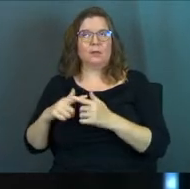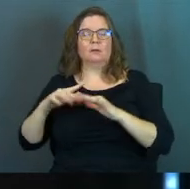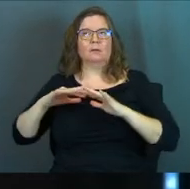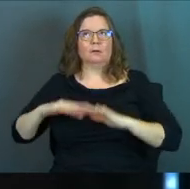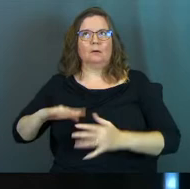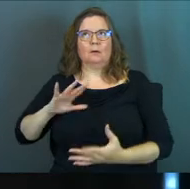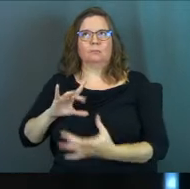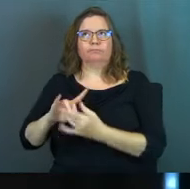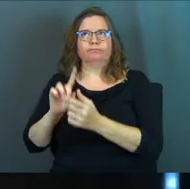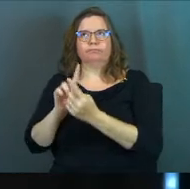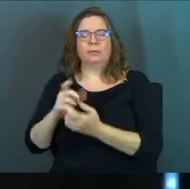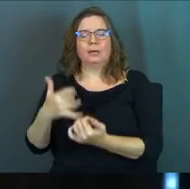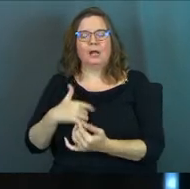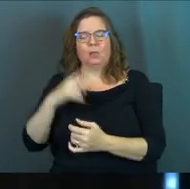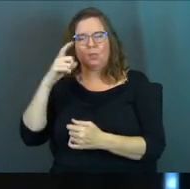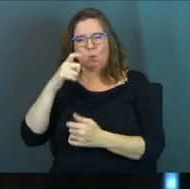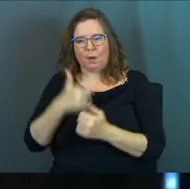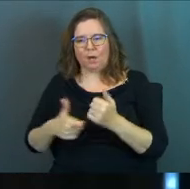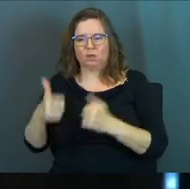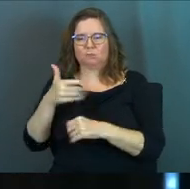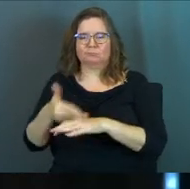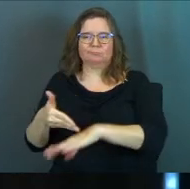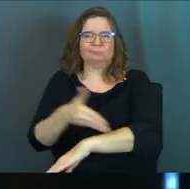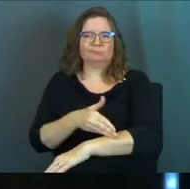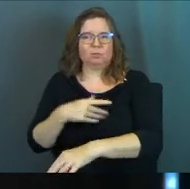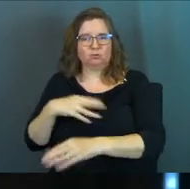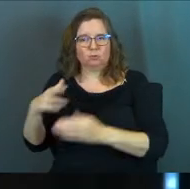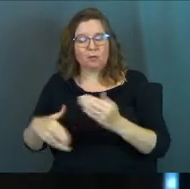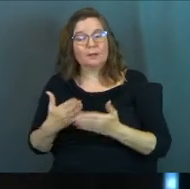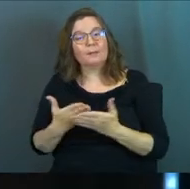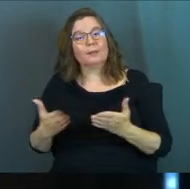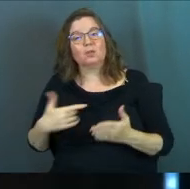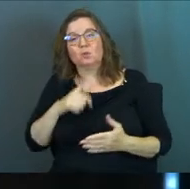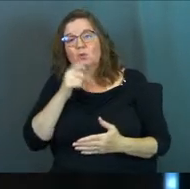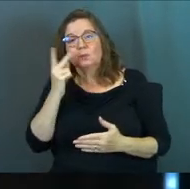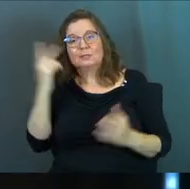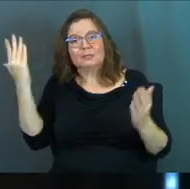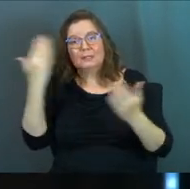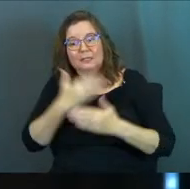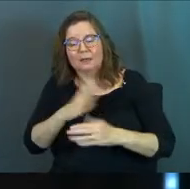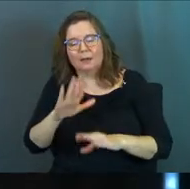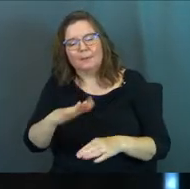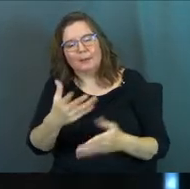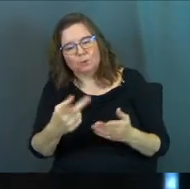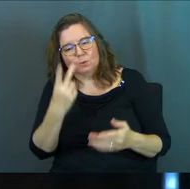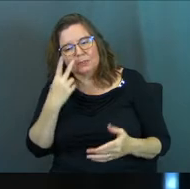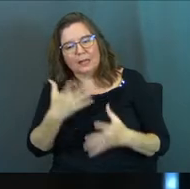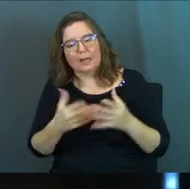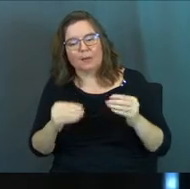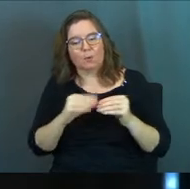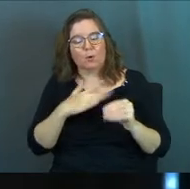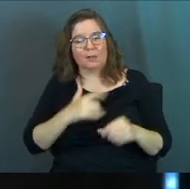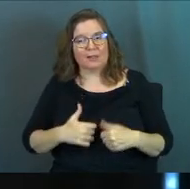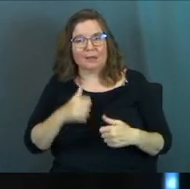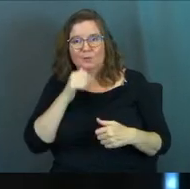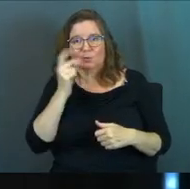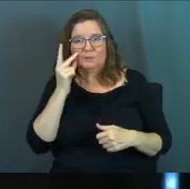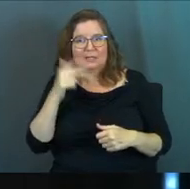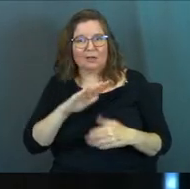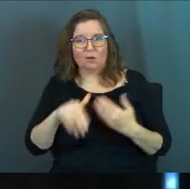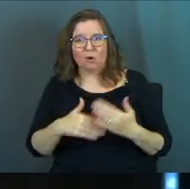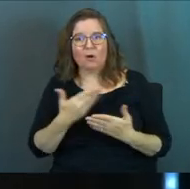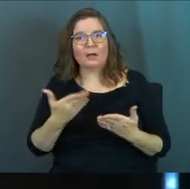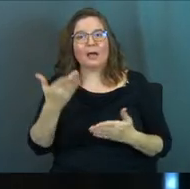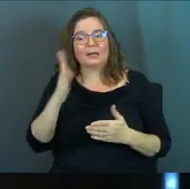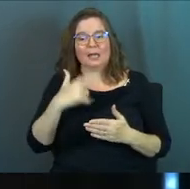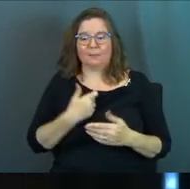then they come back together and now they're wiser as a result. There's some things that you don't see here, brother. Maybe you see a whole lot in your life but you don't see